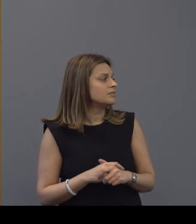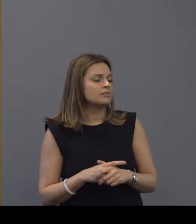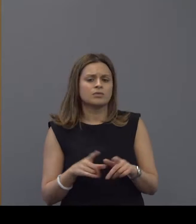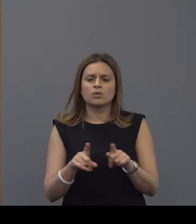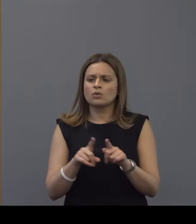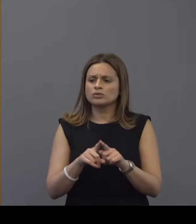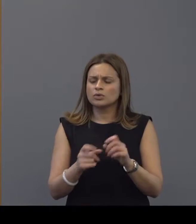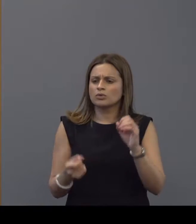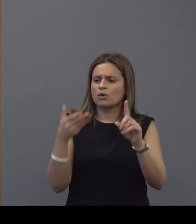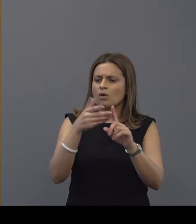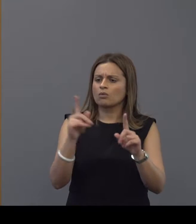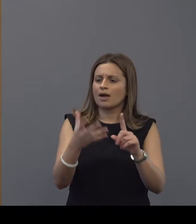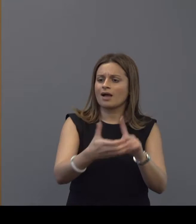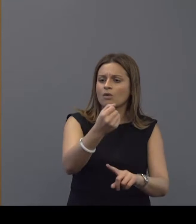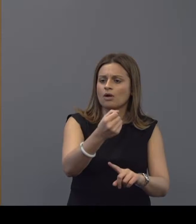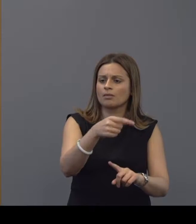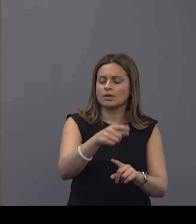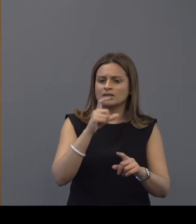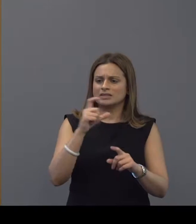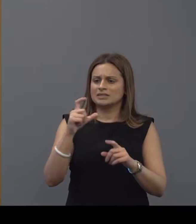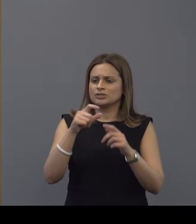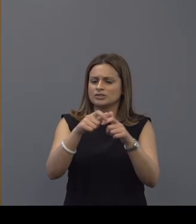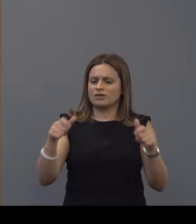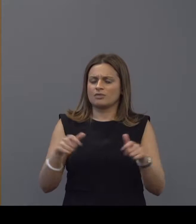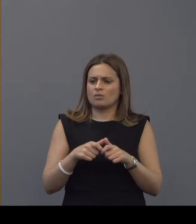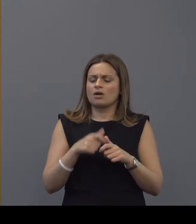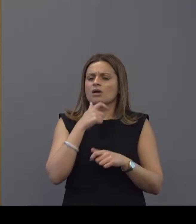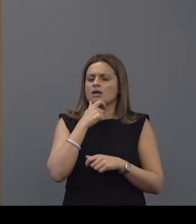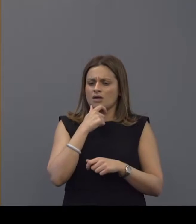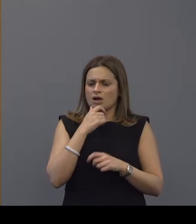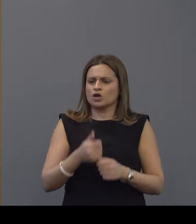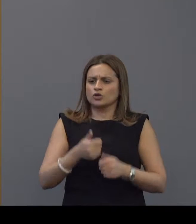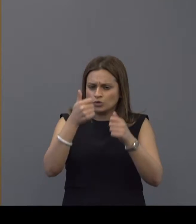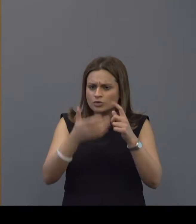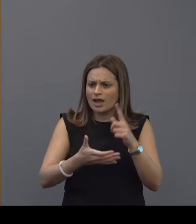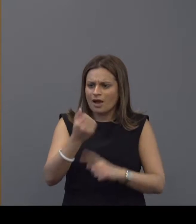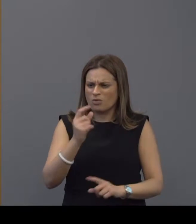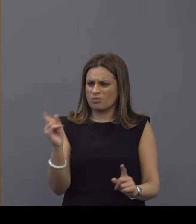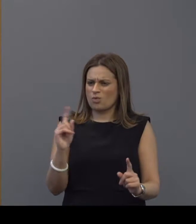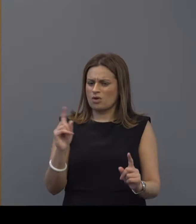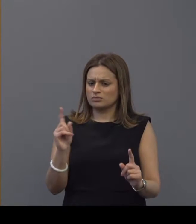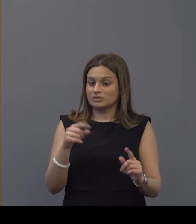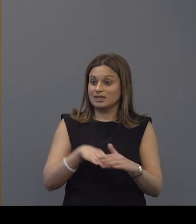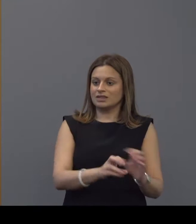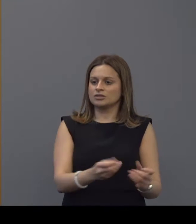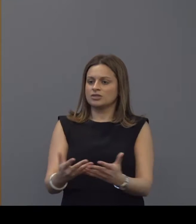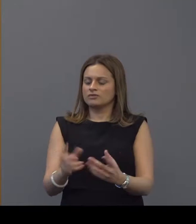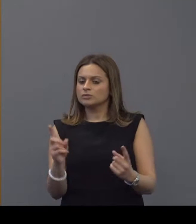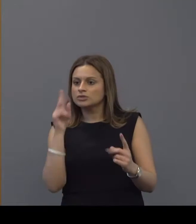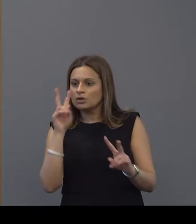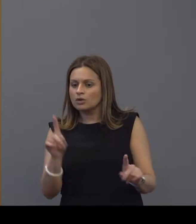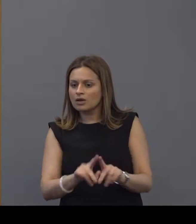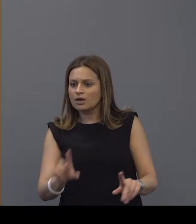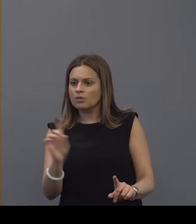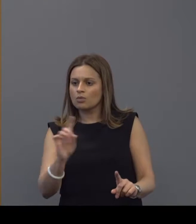based so one of the key bits of the commissioning framework was to really understand what good outcomes look like in these services and that